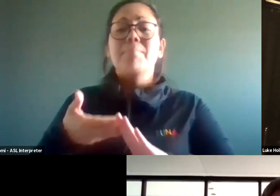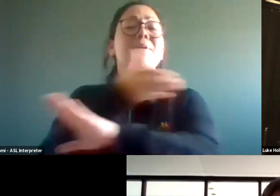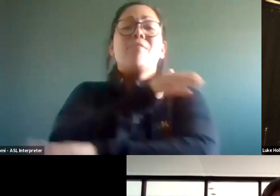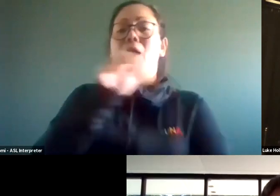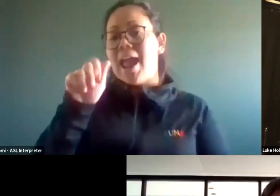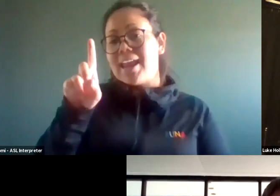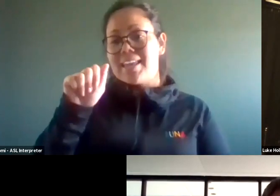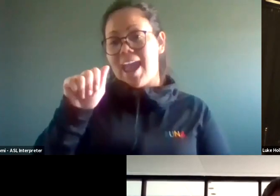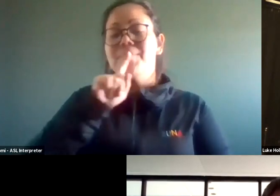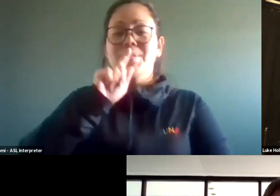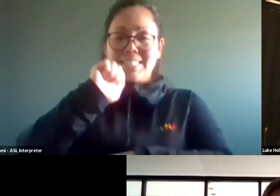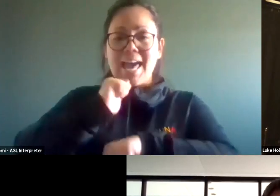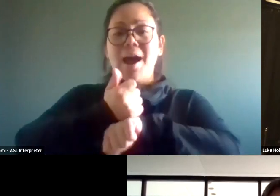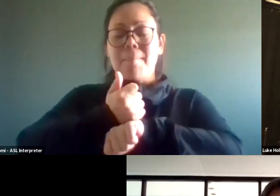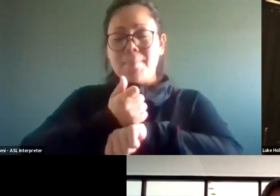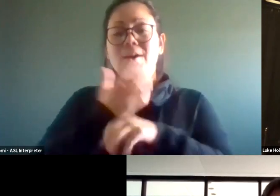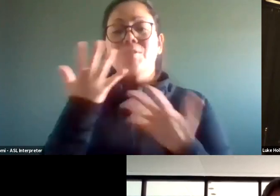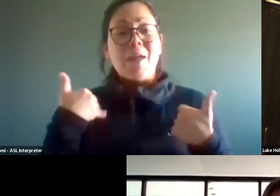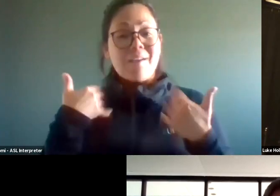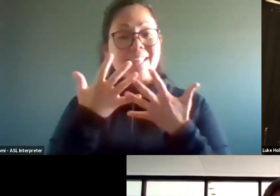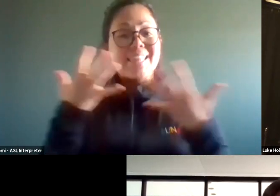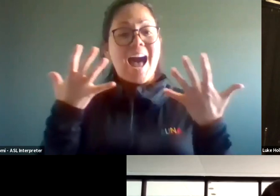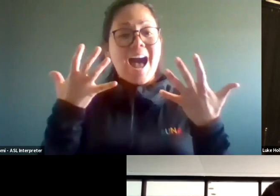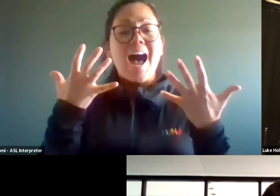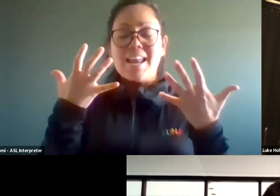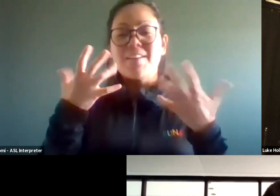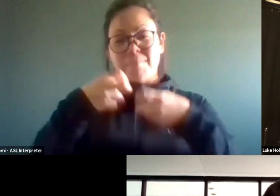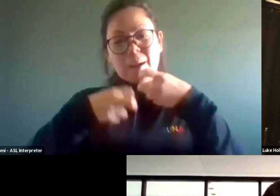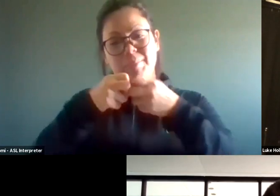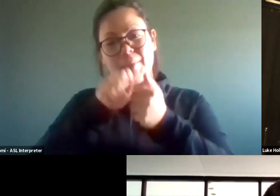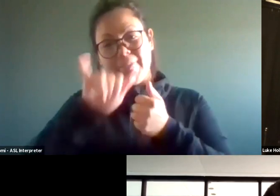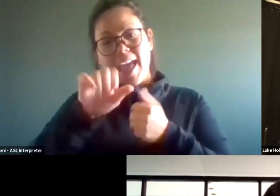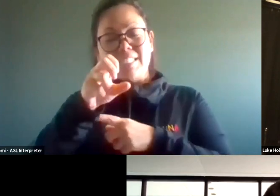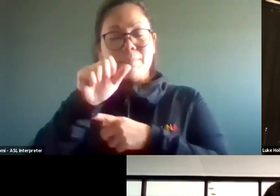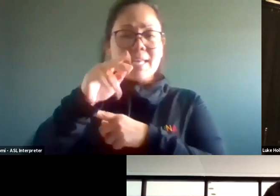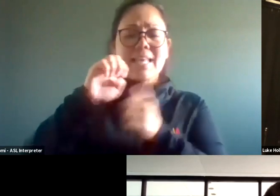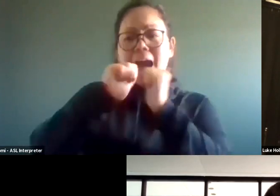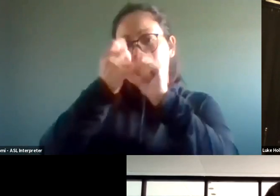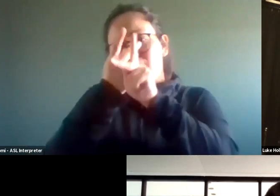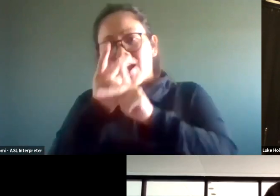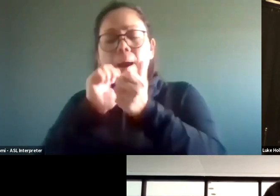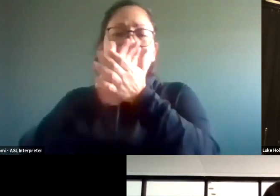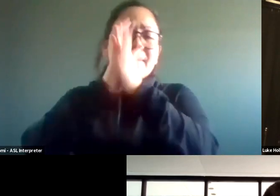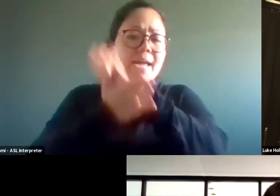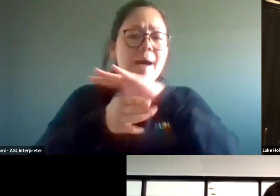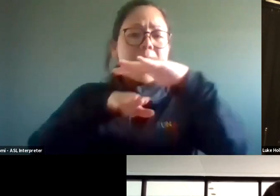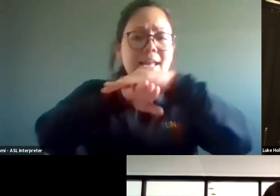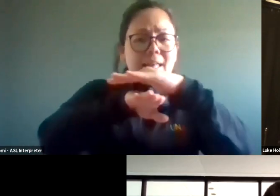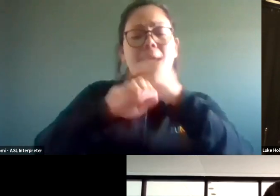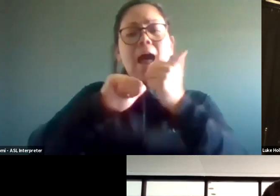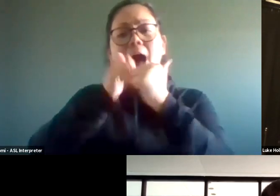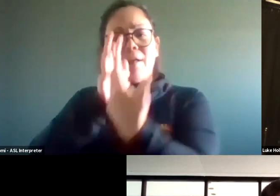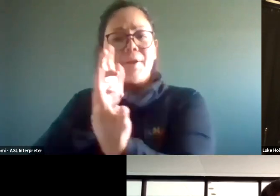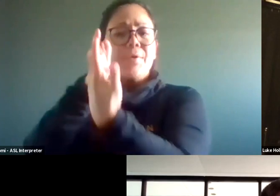solid and in place. So we're, we have a lot of obstacles with that space and how to make it accessible and how to make it inclusive for